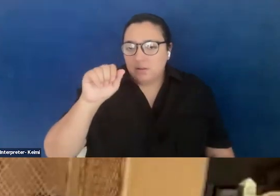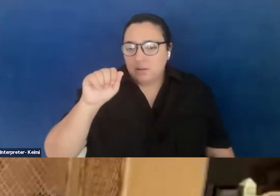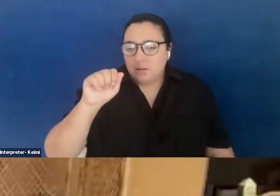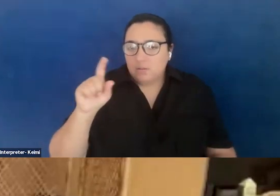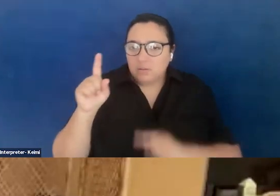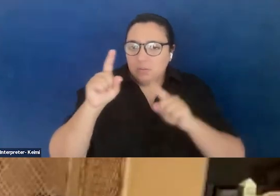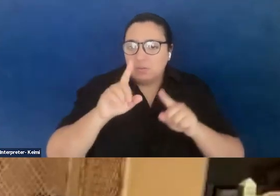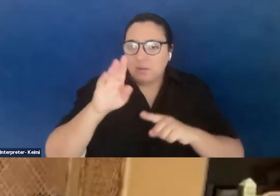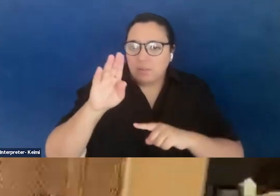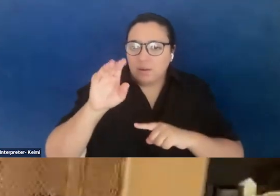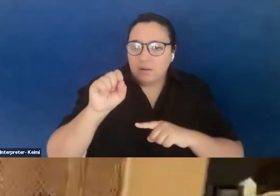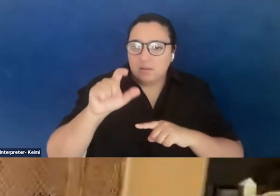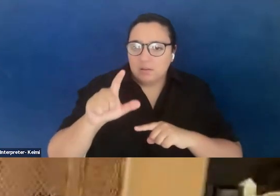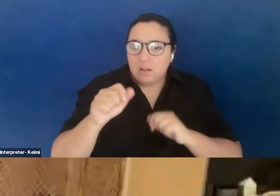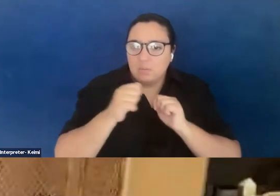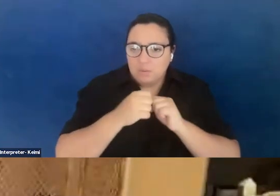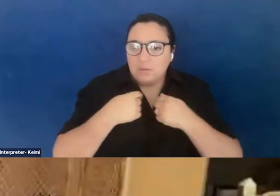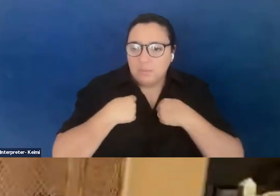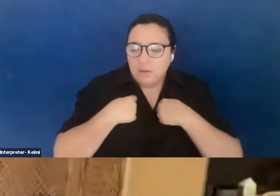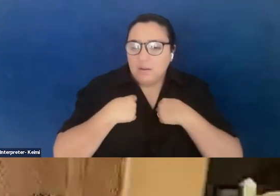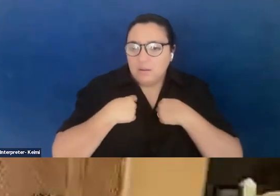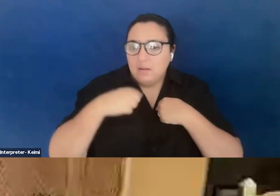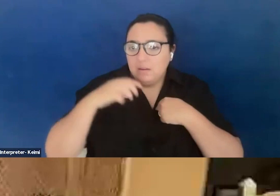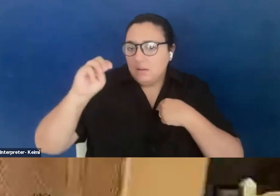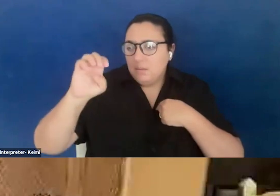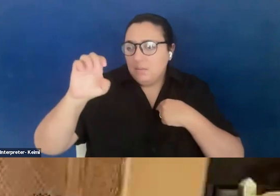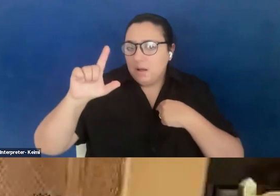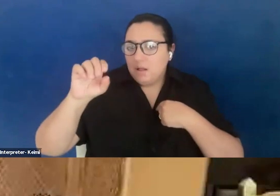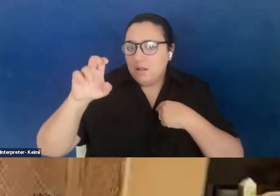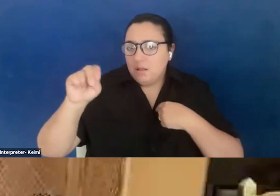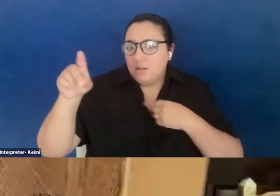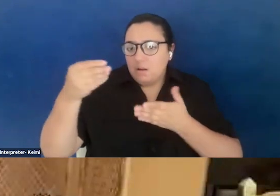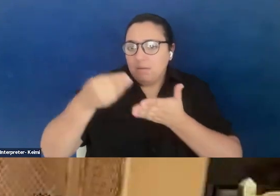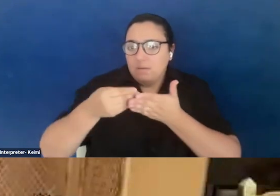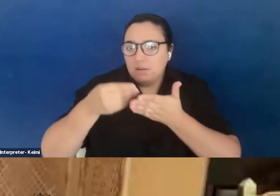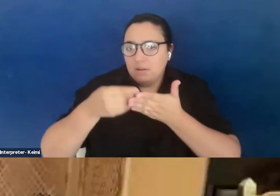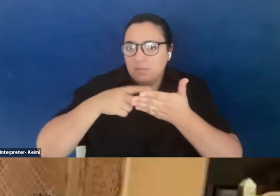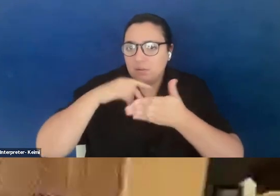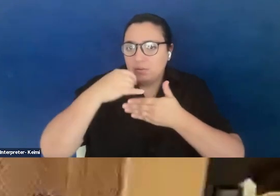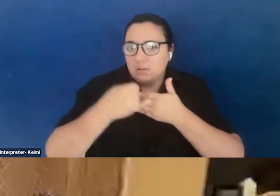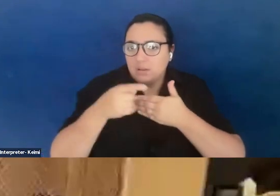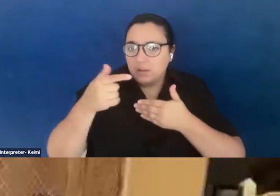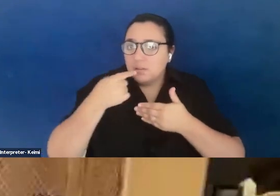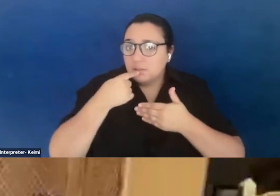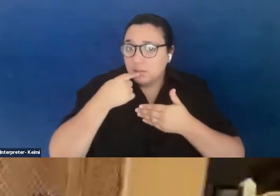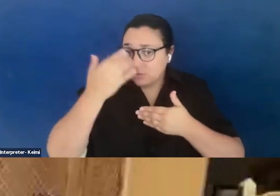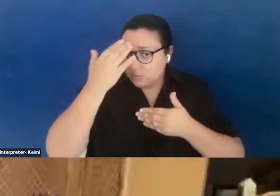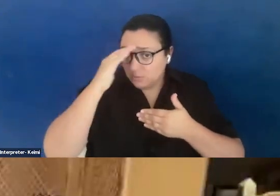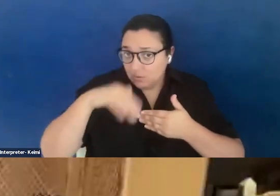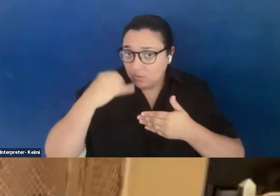me, which is also a Mellon funded project. And Jessica was like, well, you put out a statement. Do you know if all of your staff